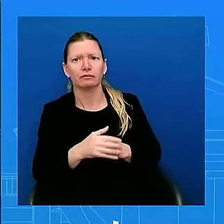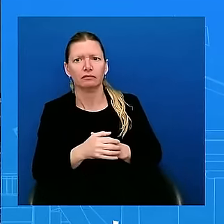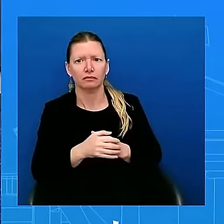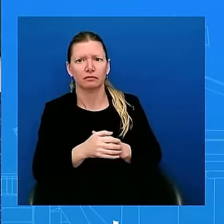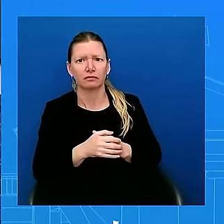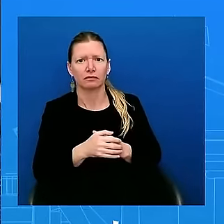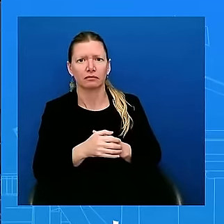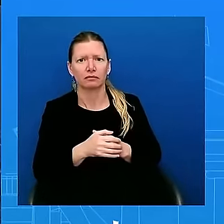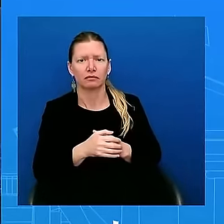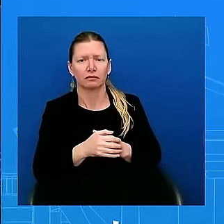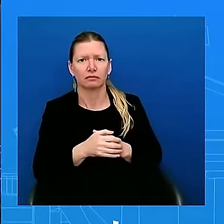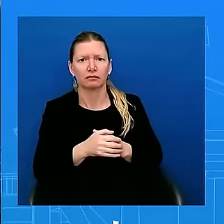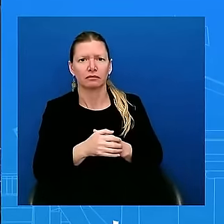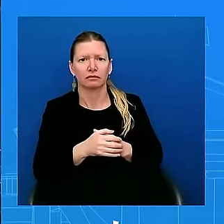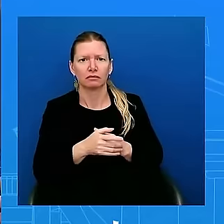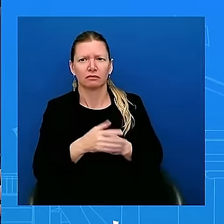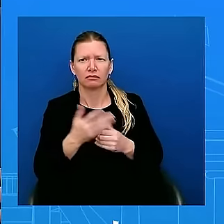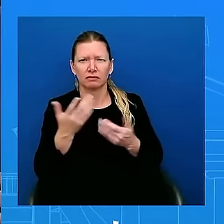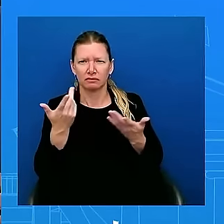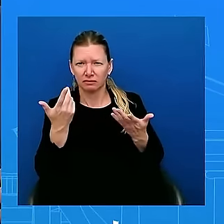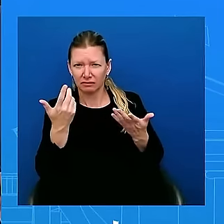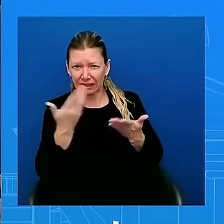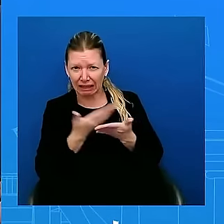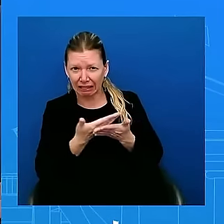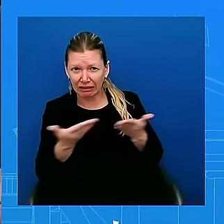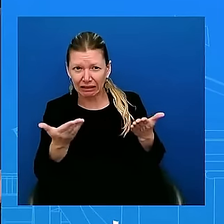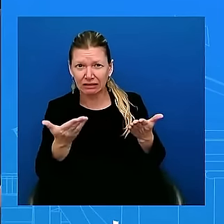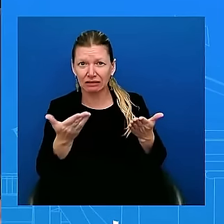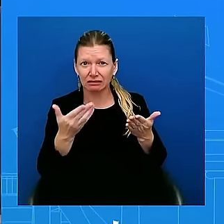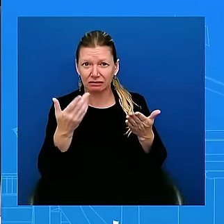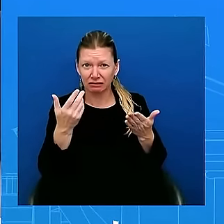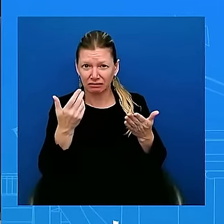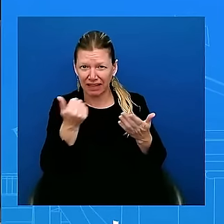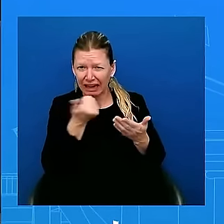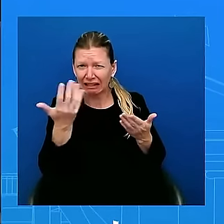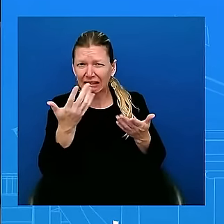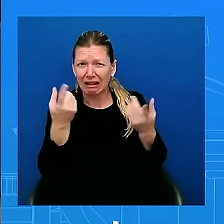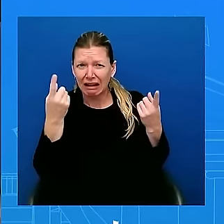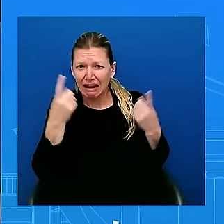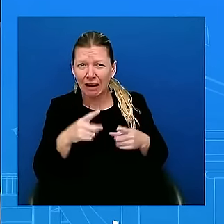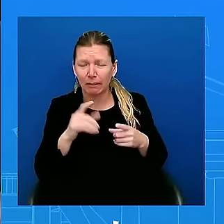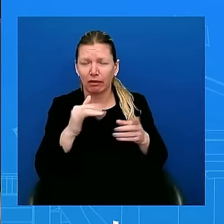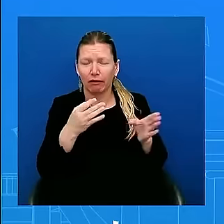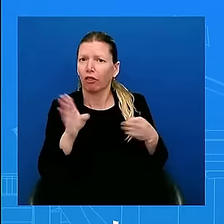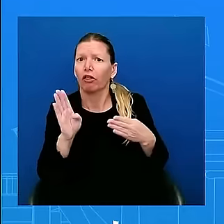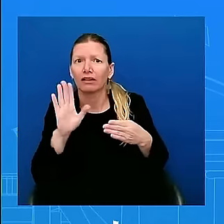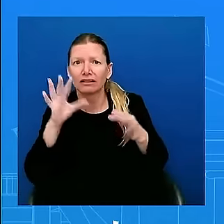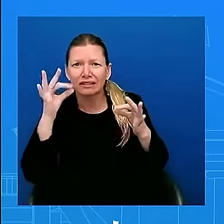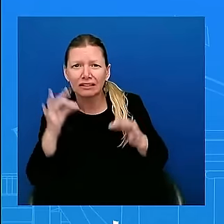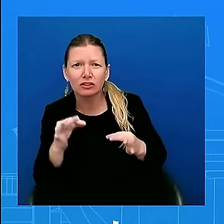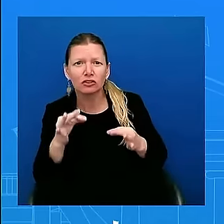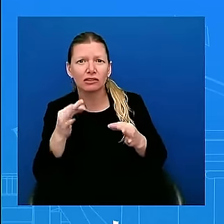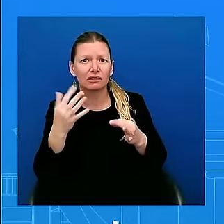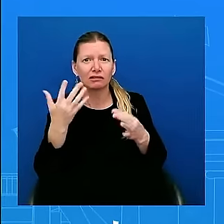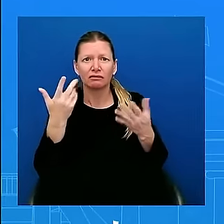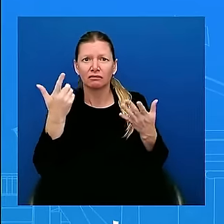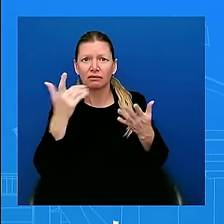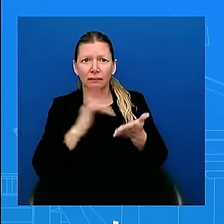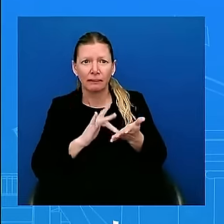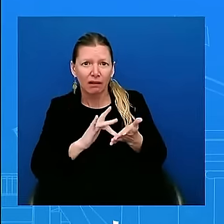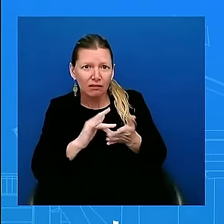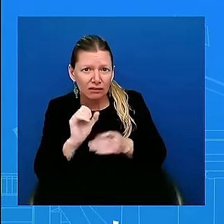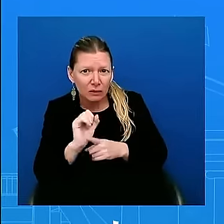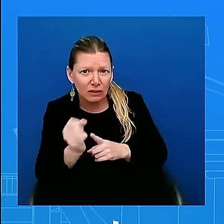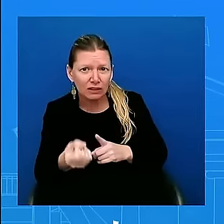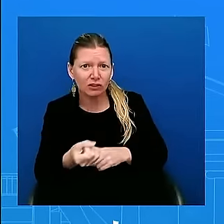and if his team showed him that he could not win. So was it because of the polling? I can tell you it was